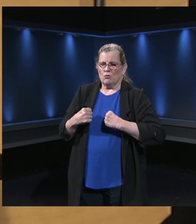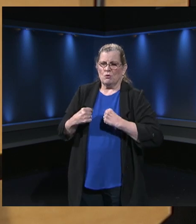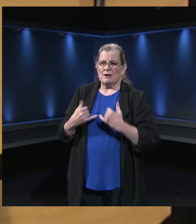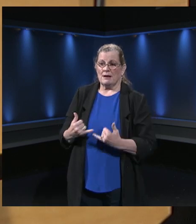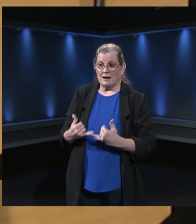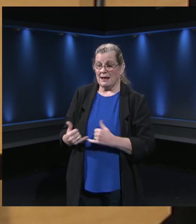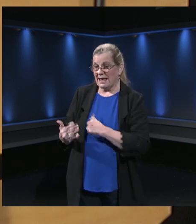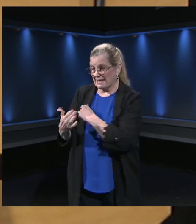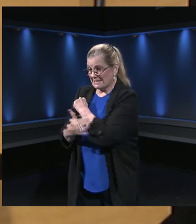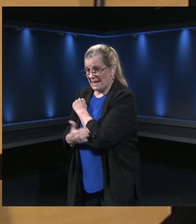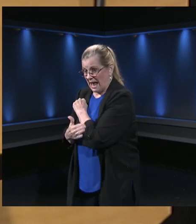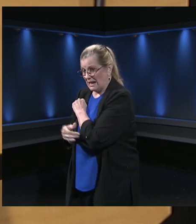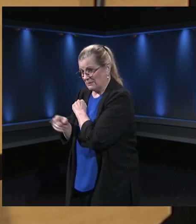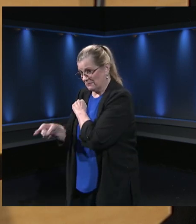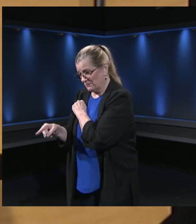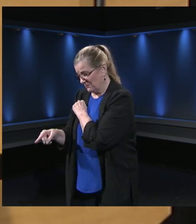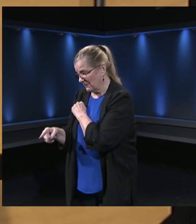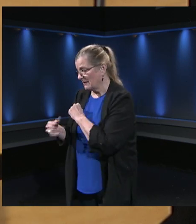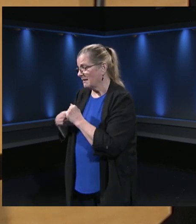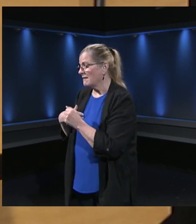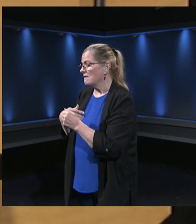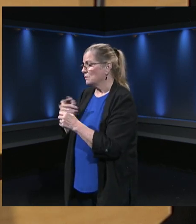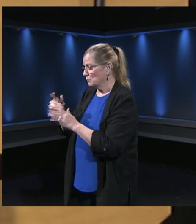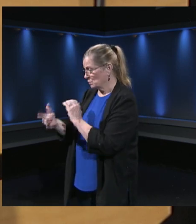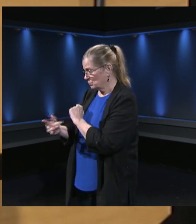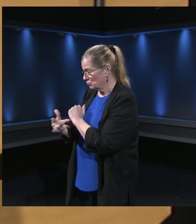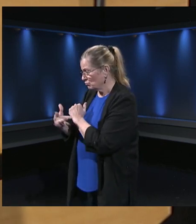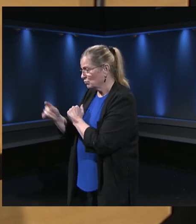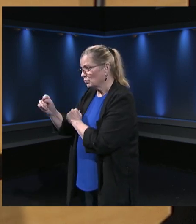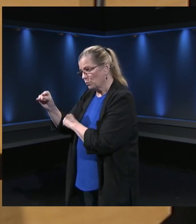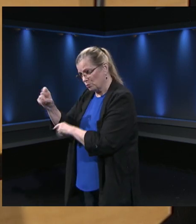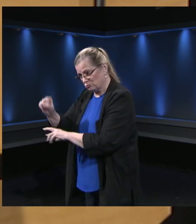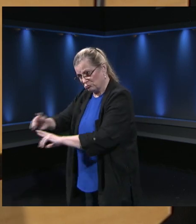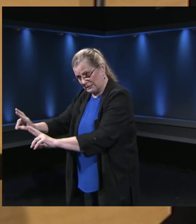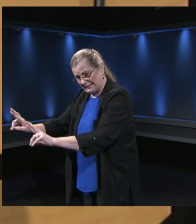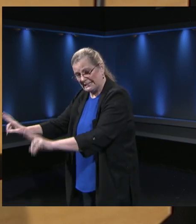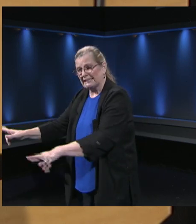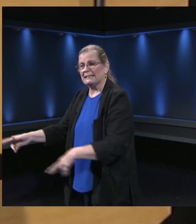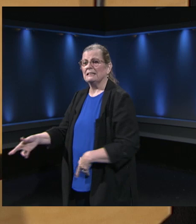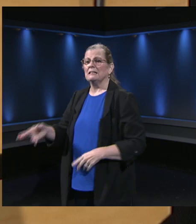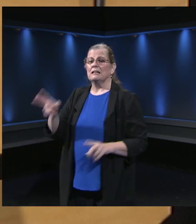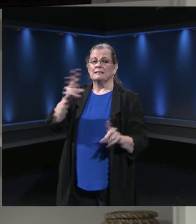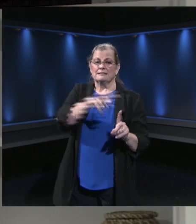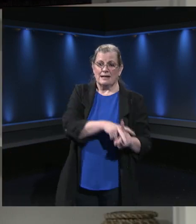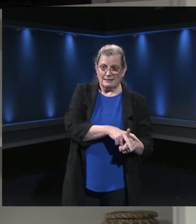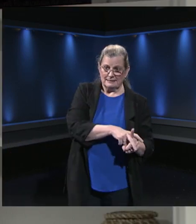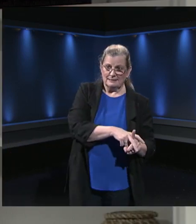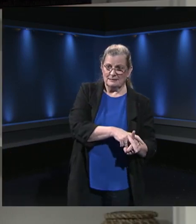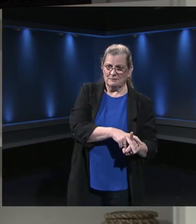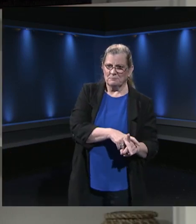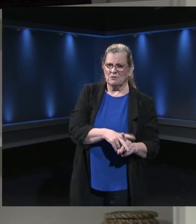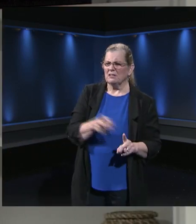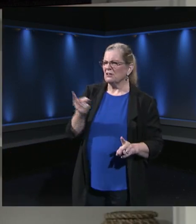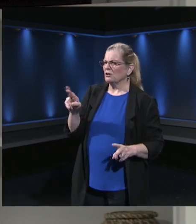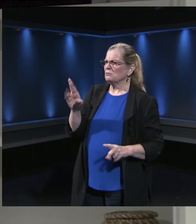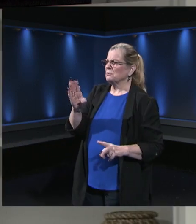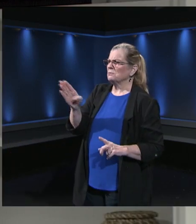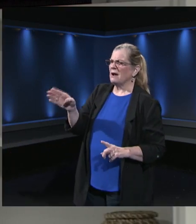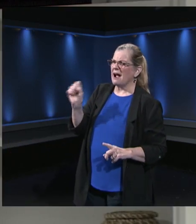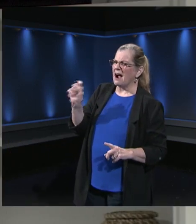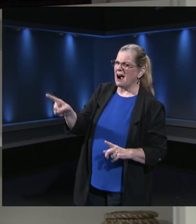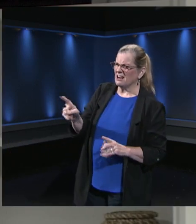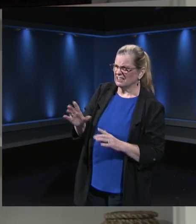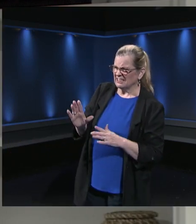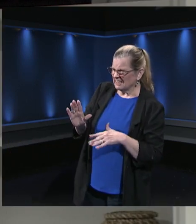And we really want to make sure we're being safe online. Pam, how did the technology work during the orientation? How did it go? I mean, this was our first